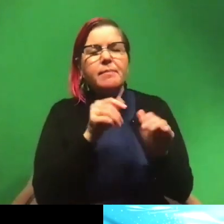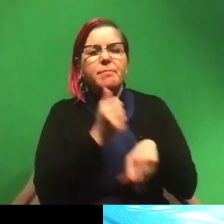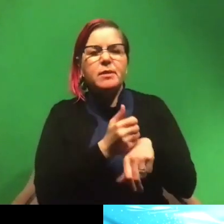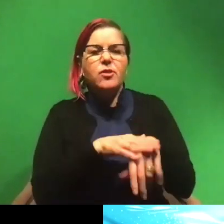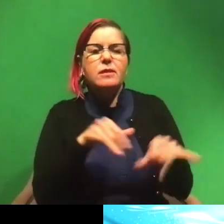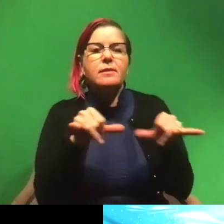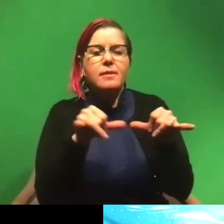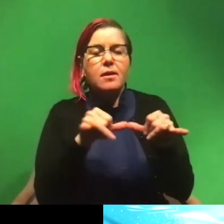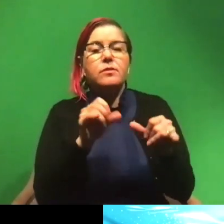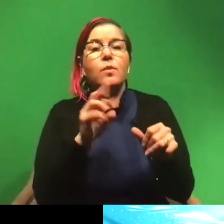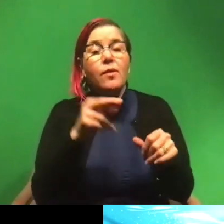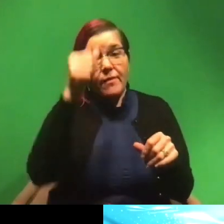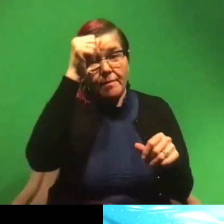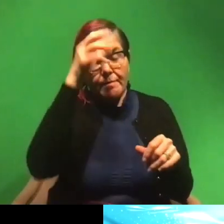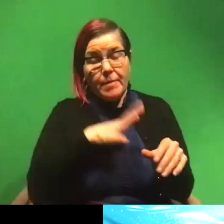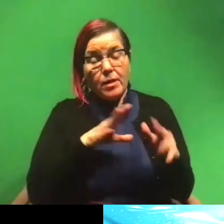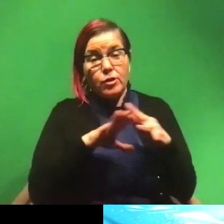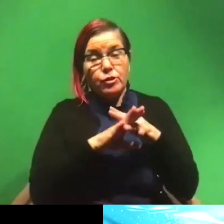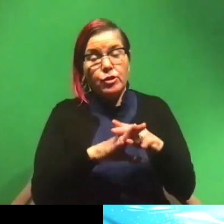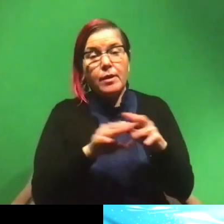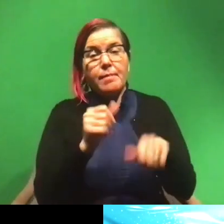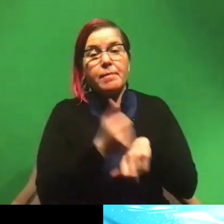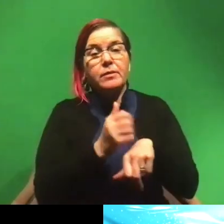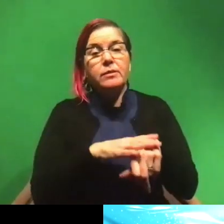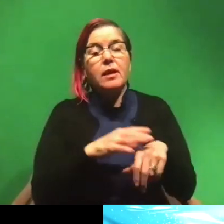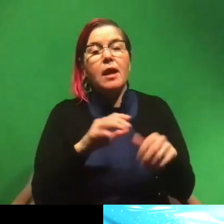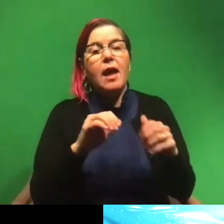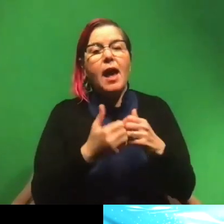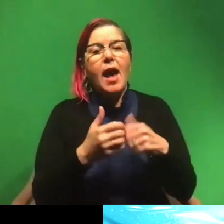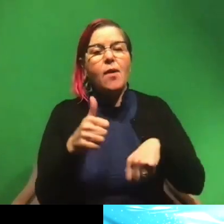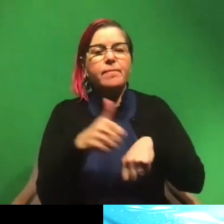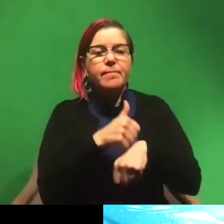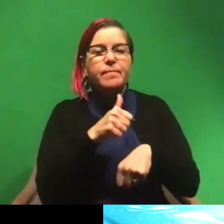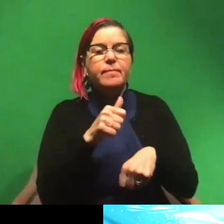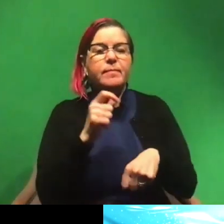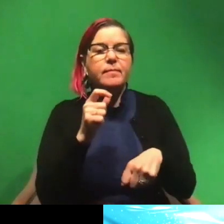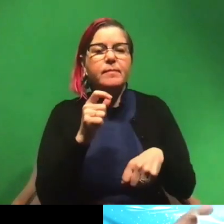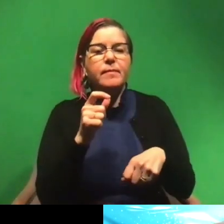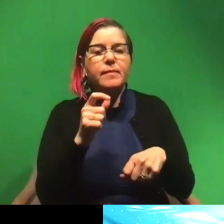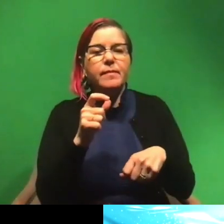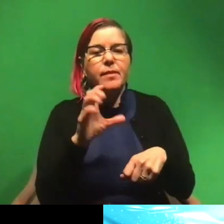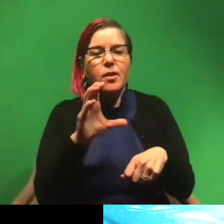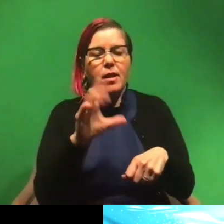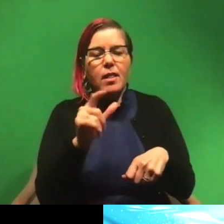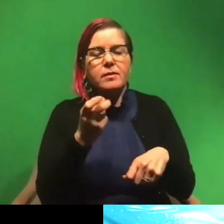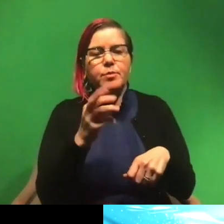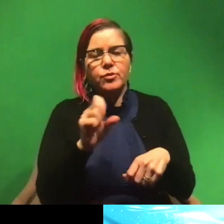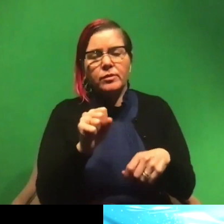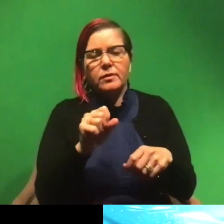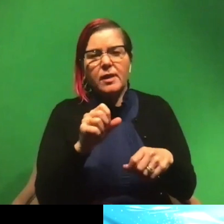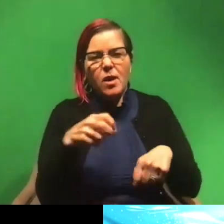or if it's a male shark, we go off of how calcified or like tough their claspers are. Um,